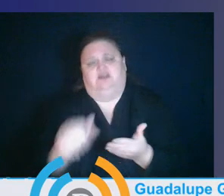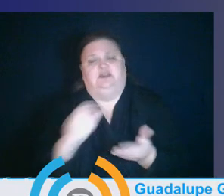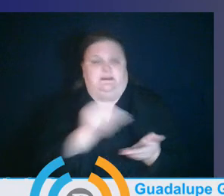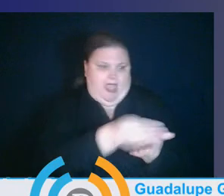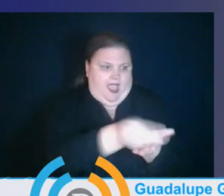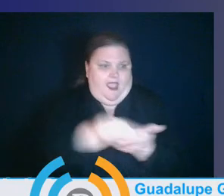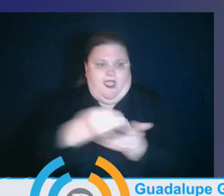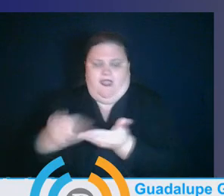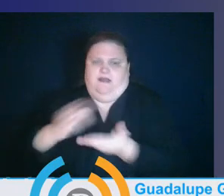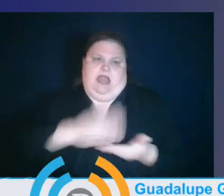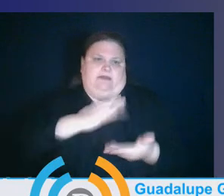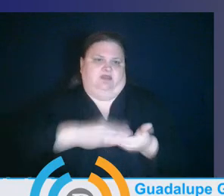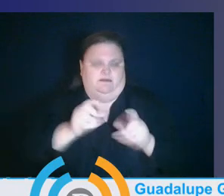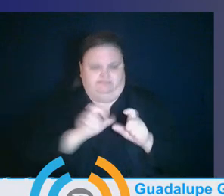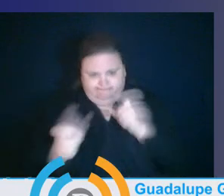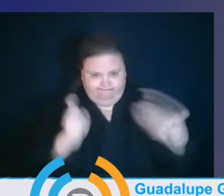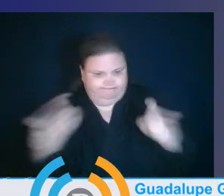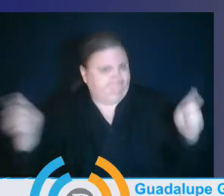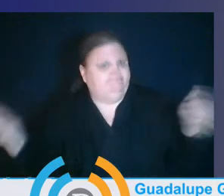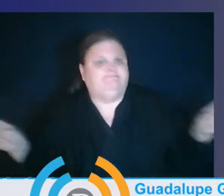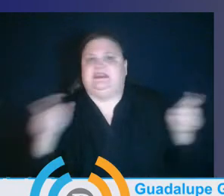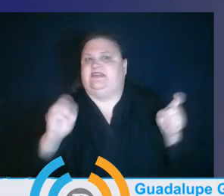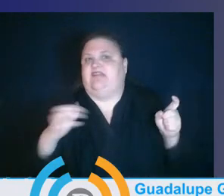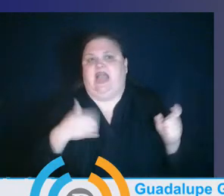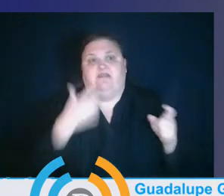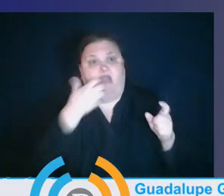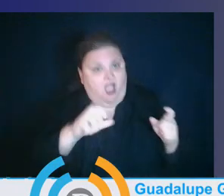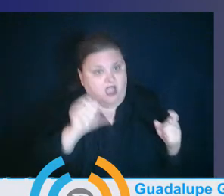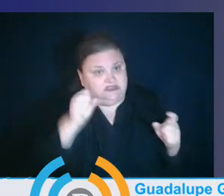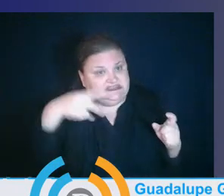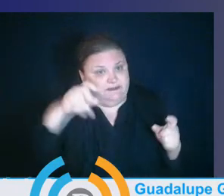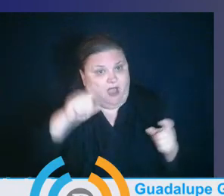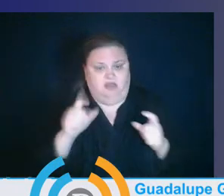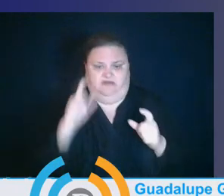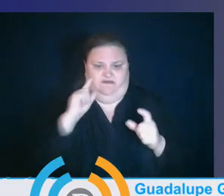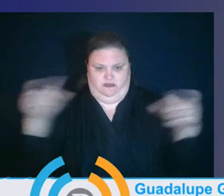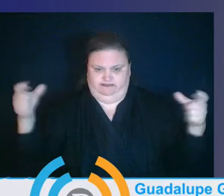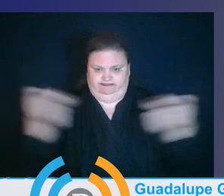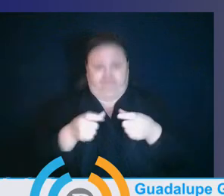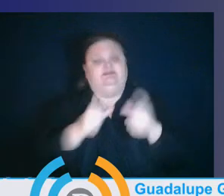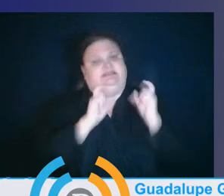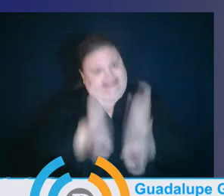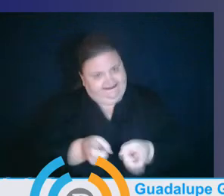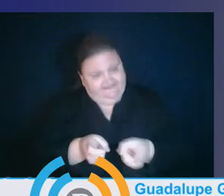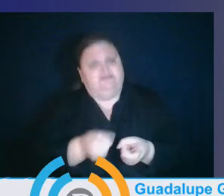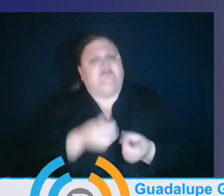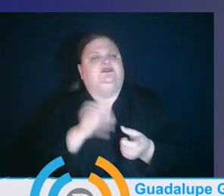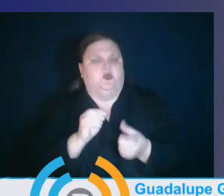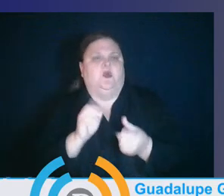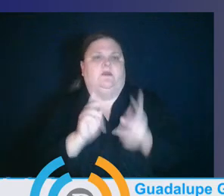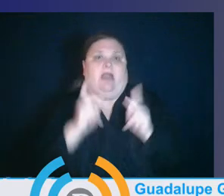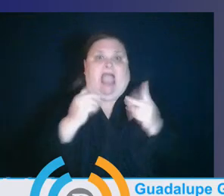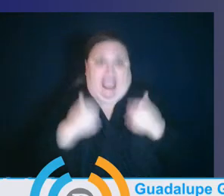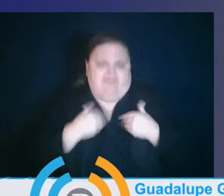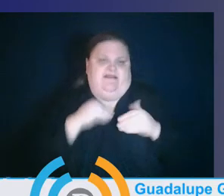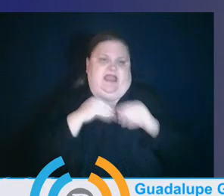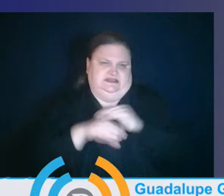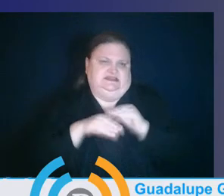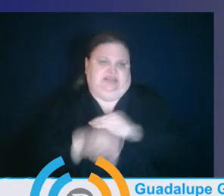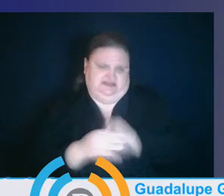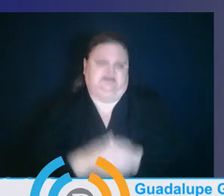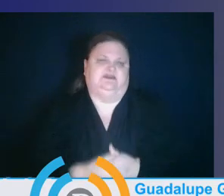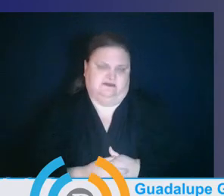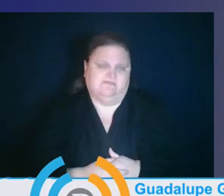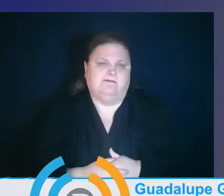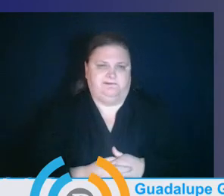brand new laptop, if they had a hotspot, if they needed that connection, that we needed to try to bridge some of those gaps. And so